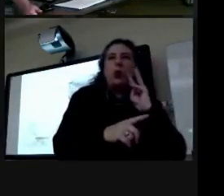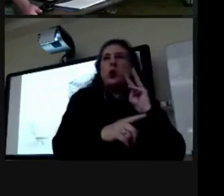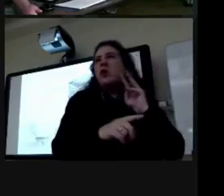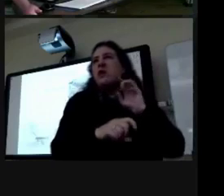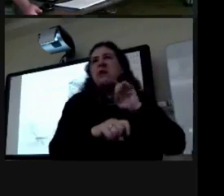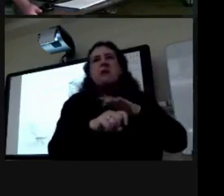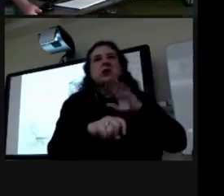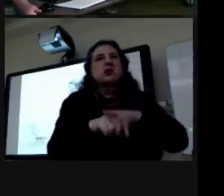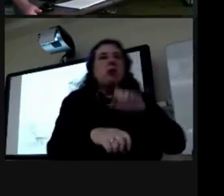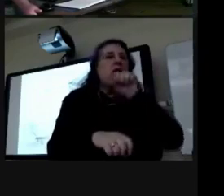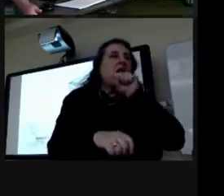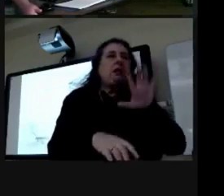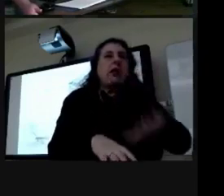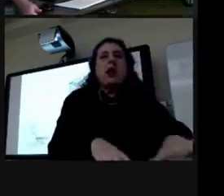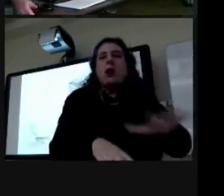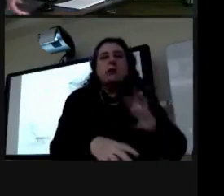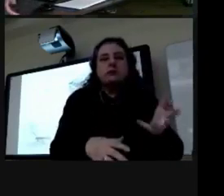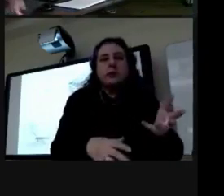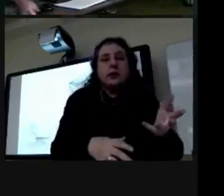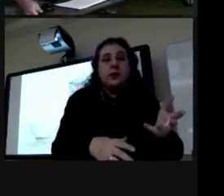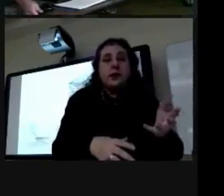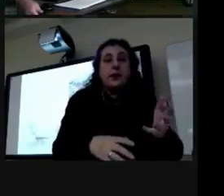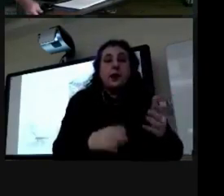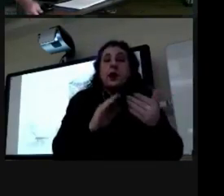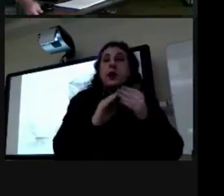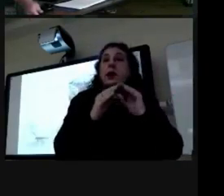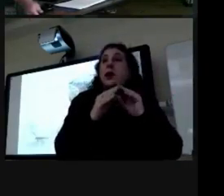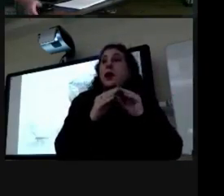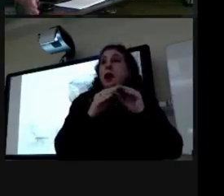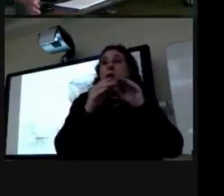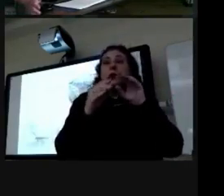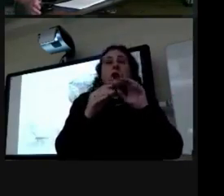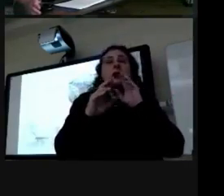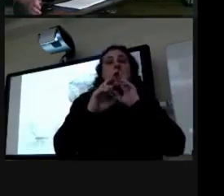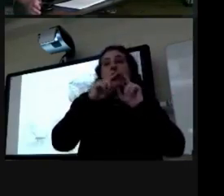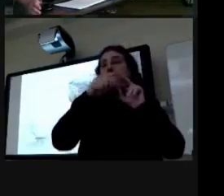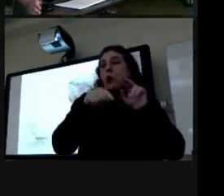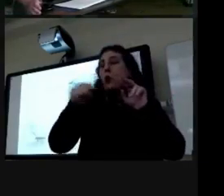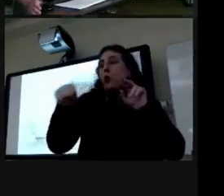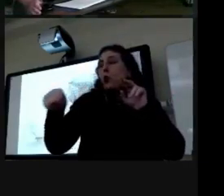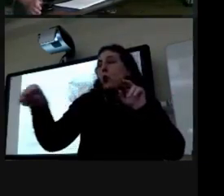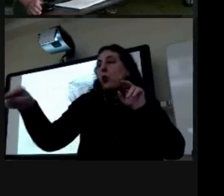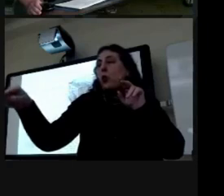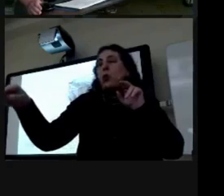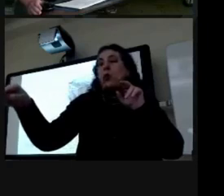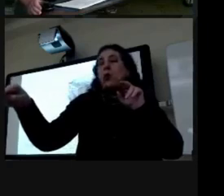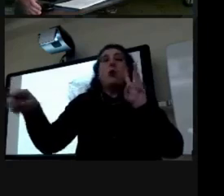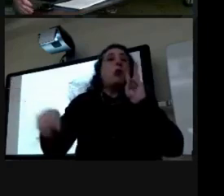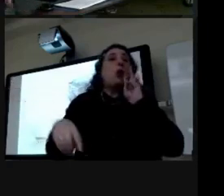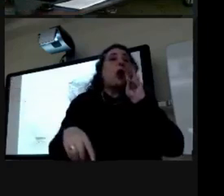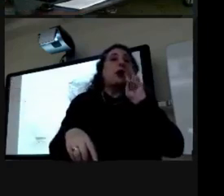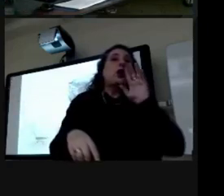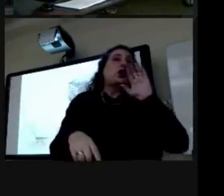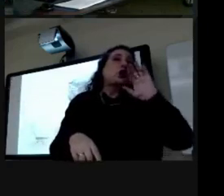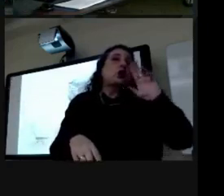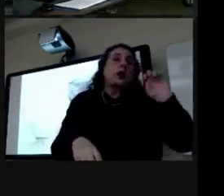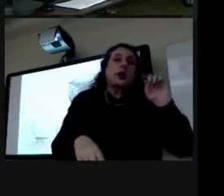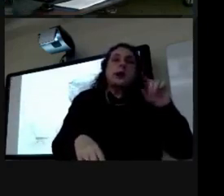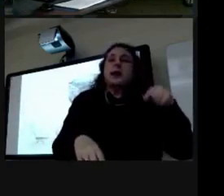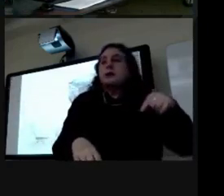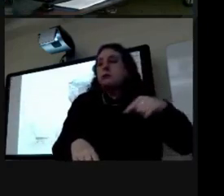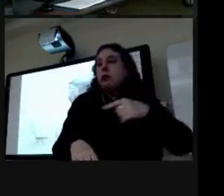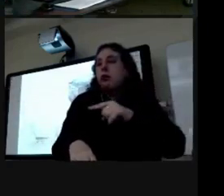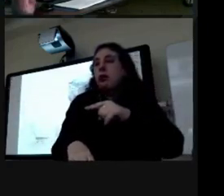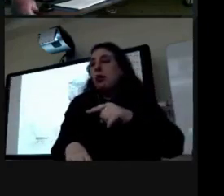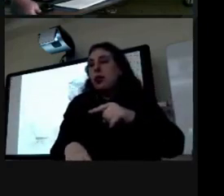that sort of thing um so the town branch was a creek that ran through um and then it was spent by all